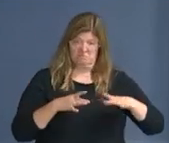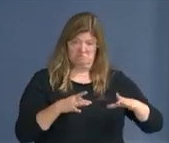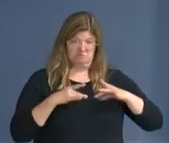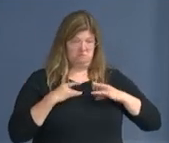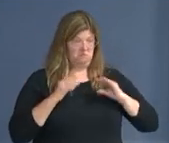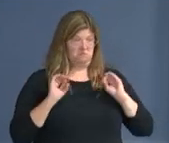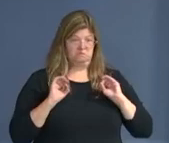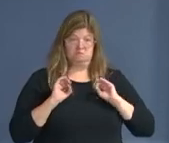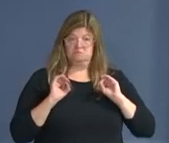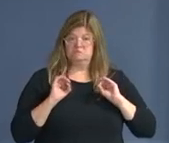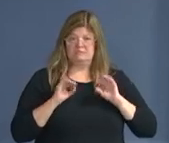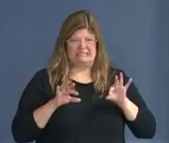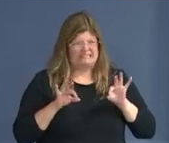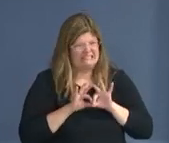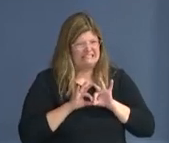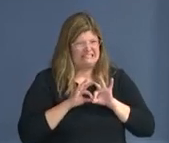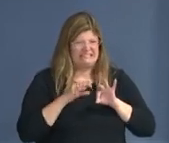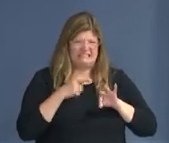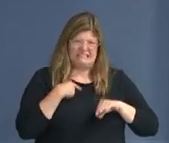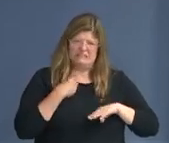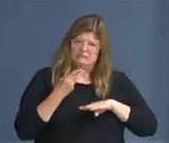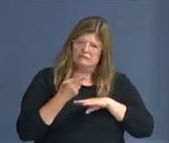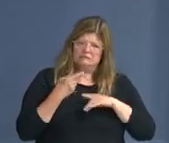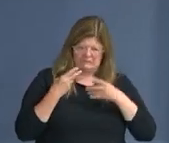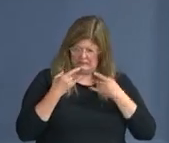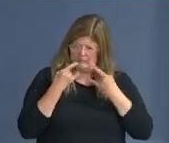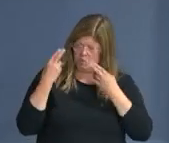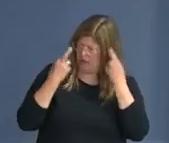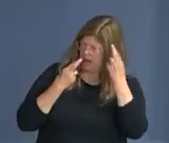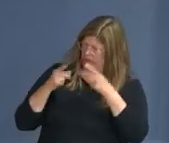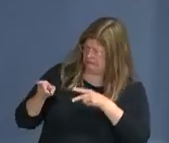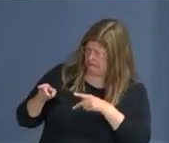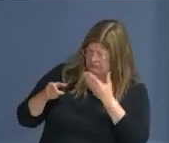it was really nice for me to create this video.